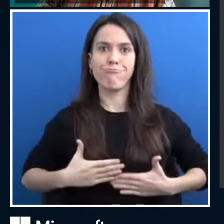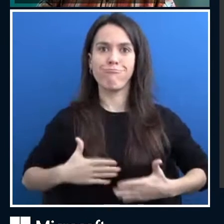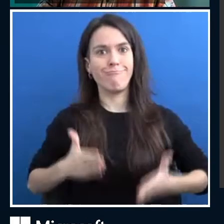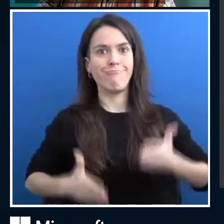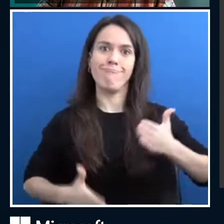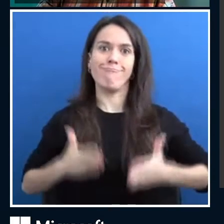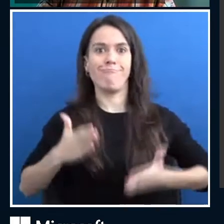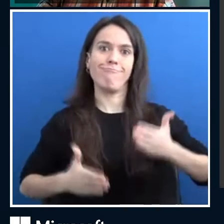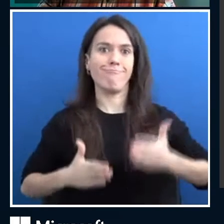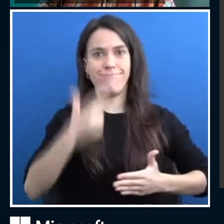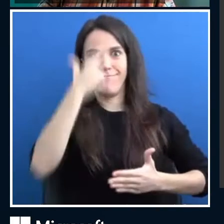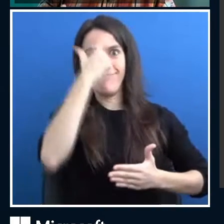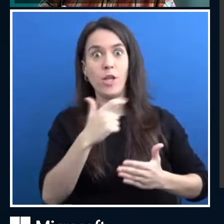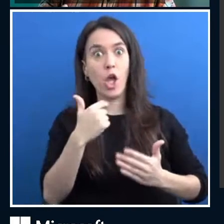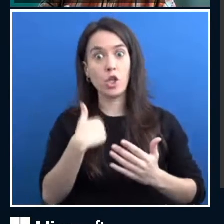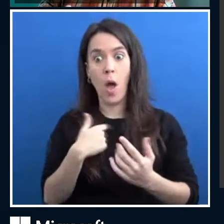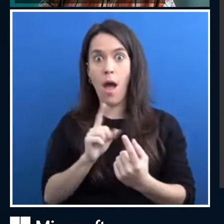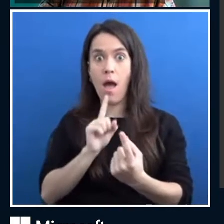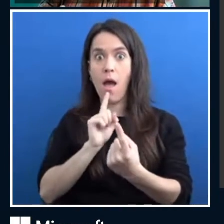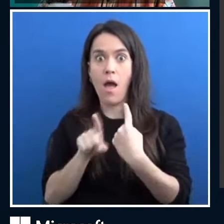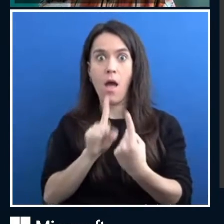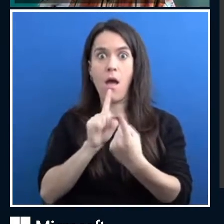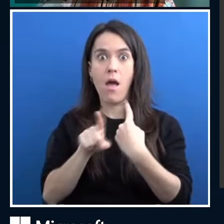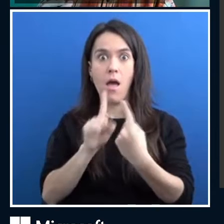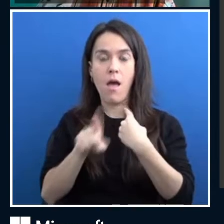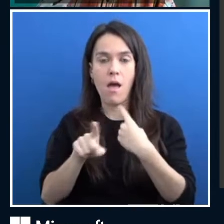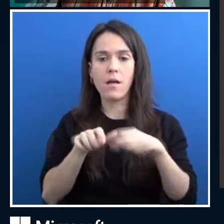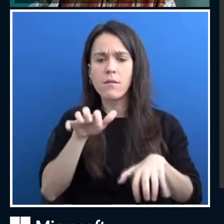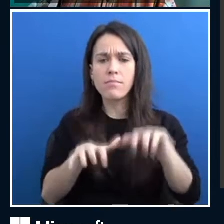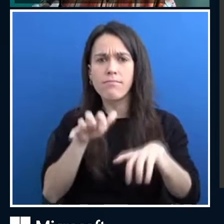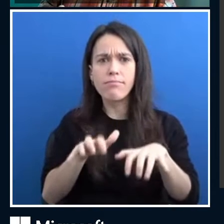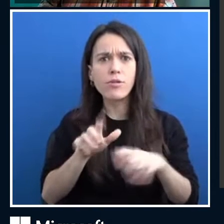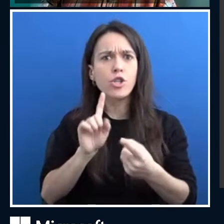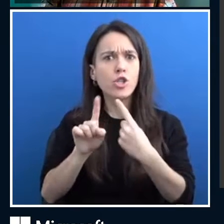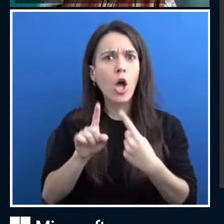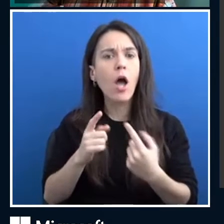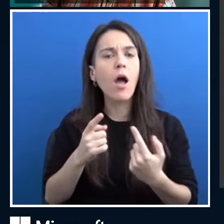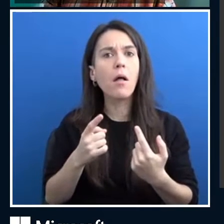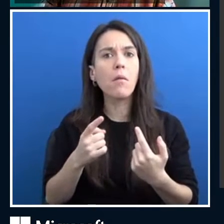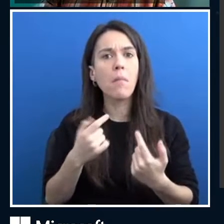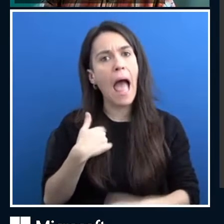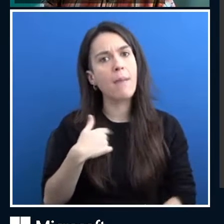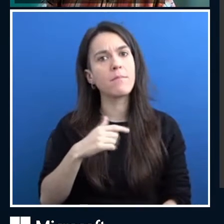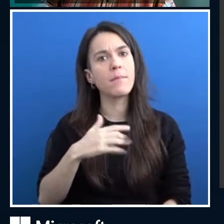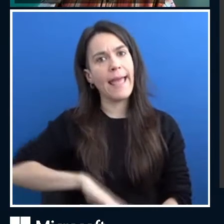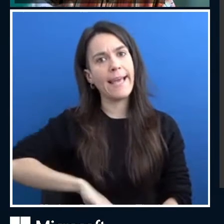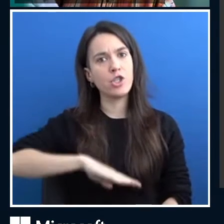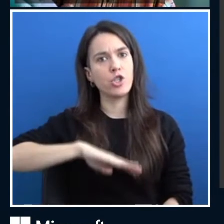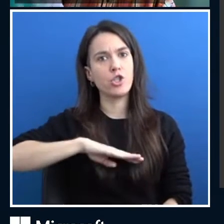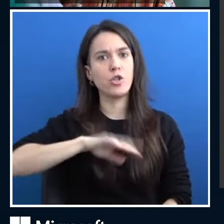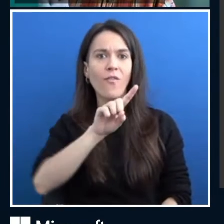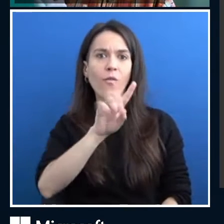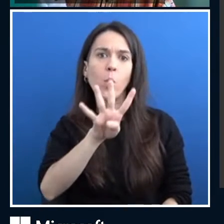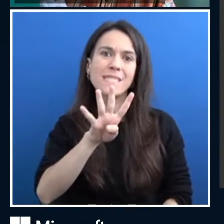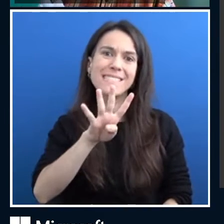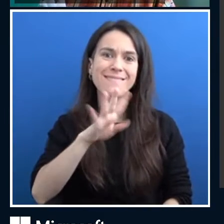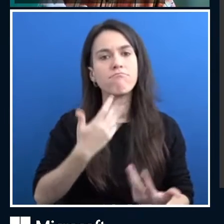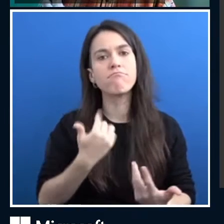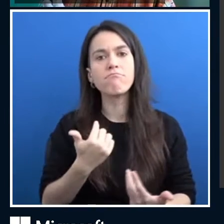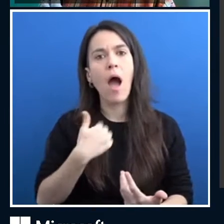started chatting with him, he said upfront that, you know, I'm a 14-year-old boy, and I have mental problems, so if I say something